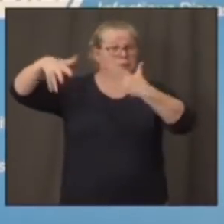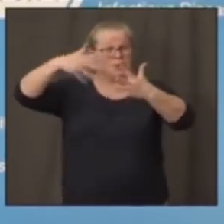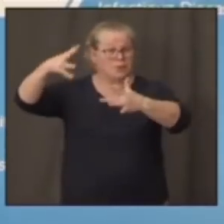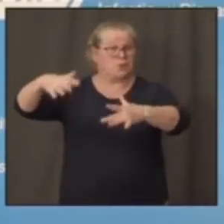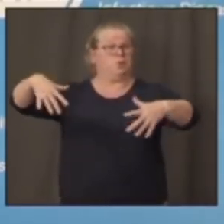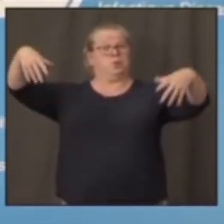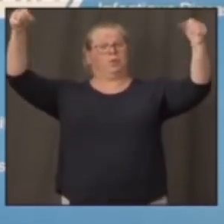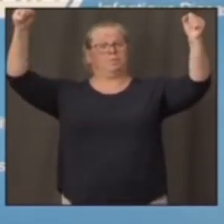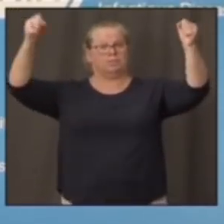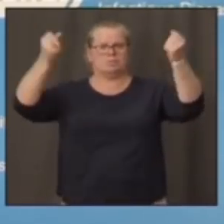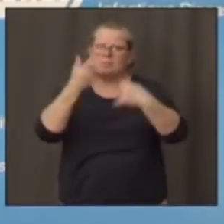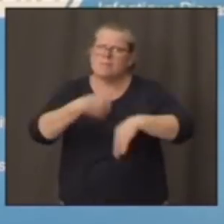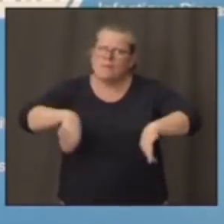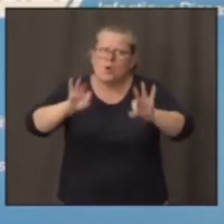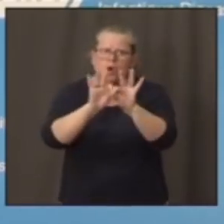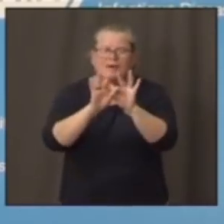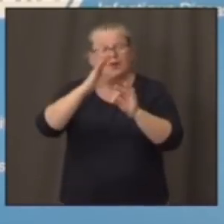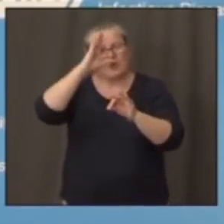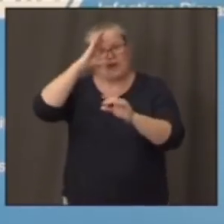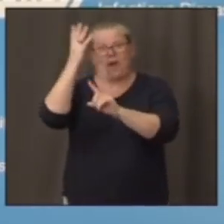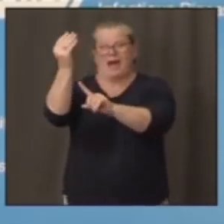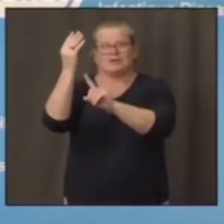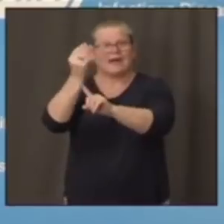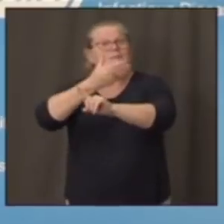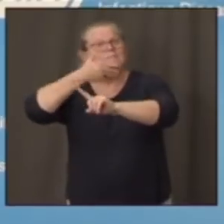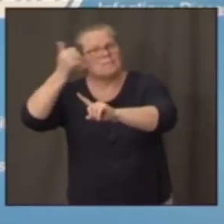is always better than no ventilation.